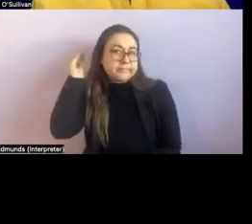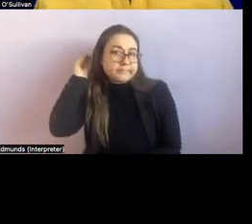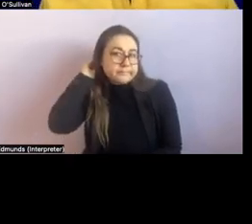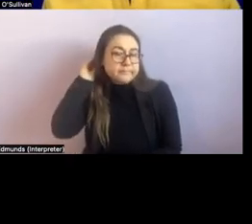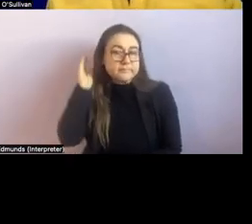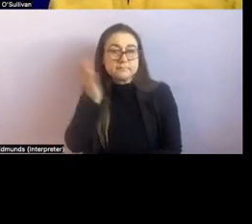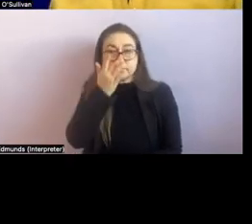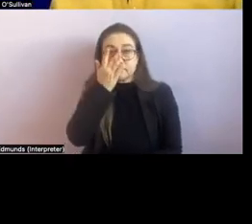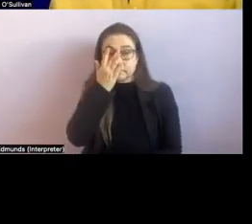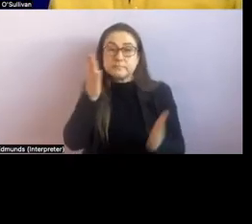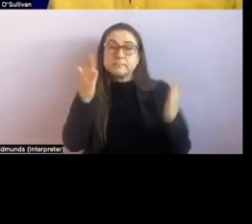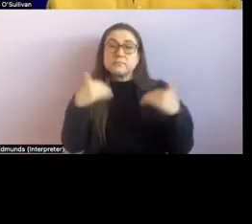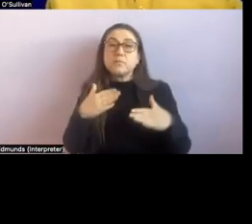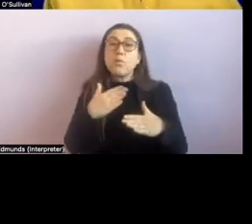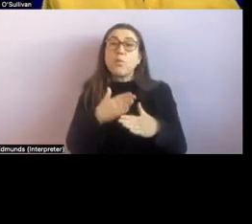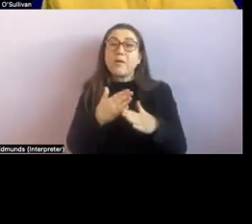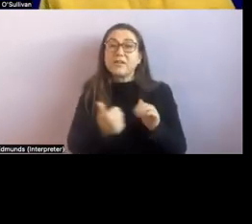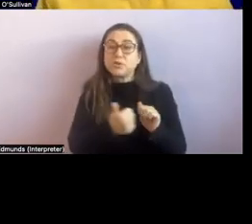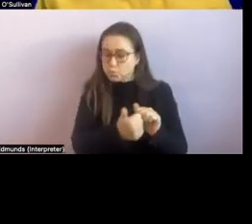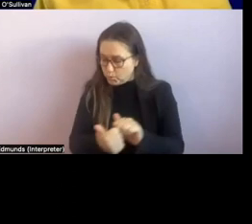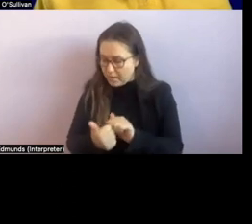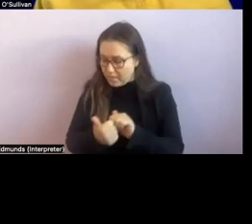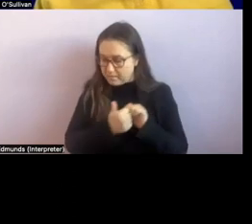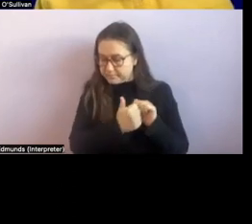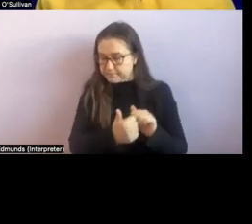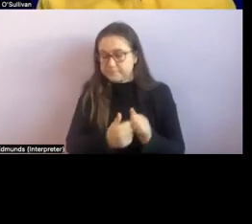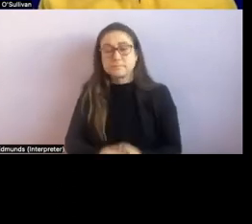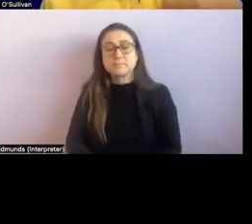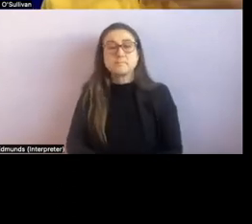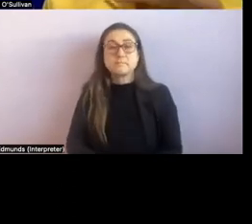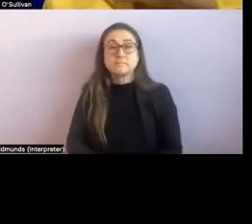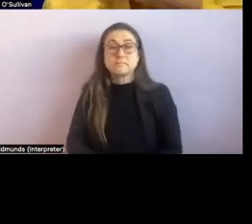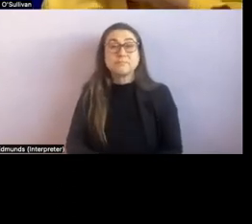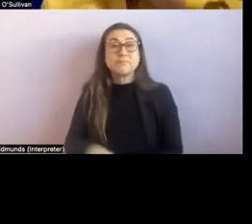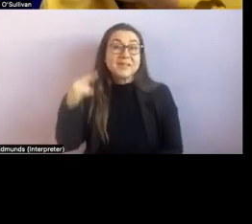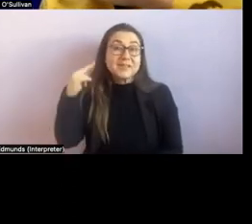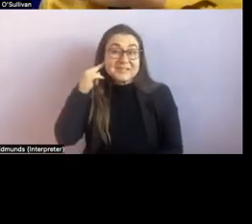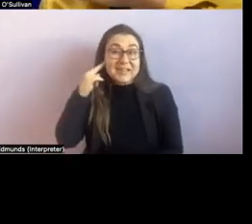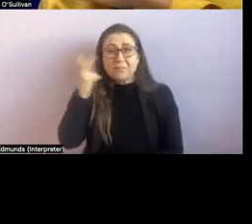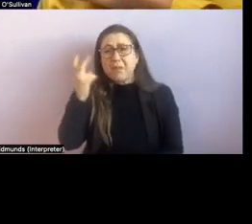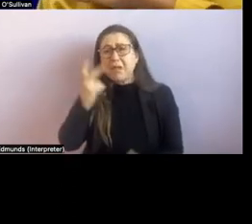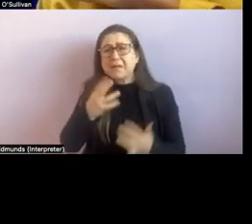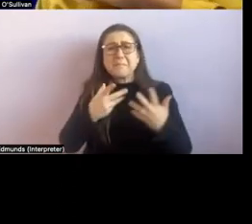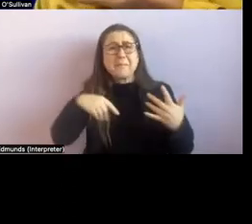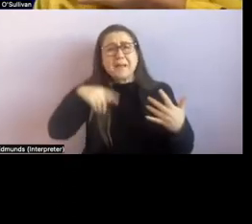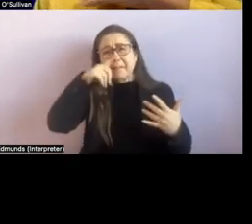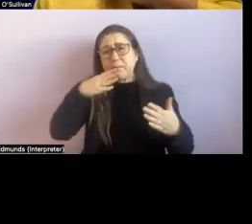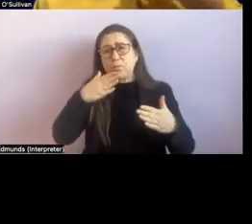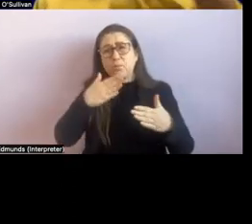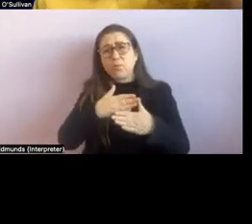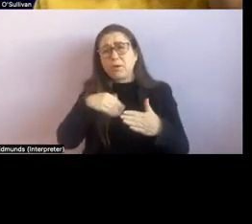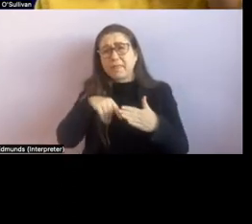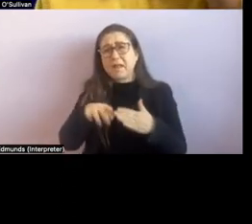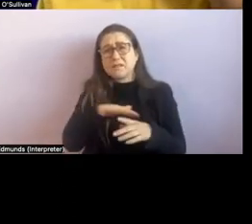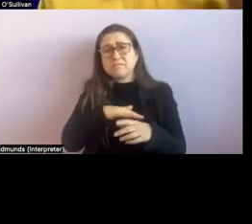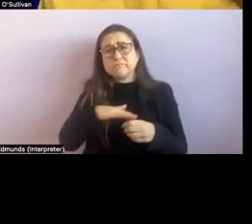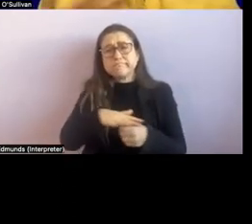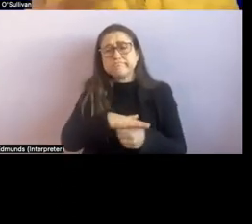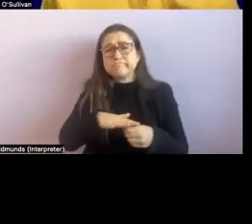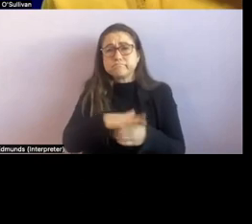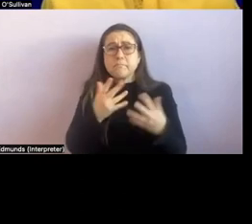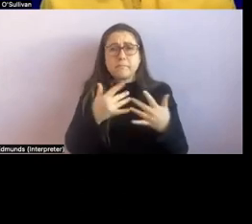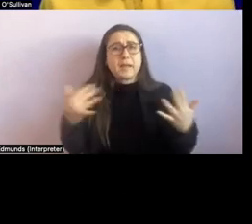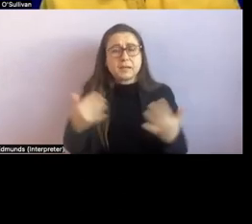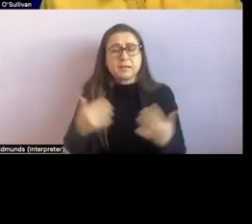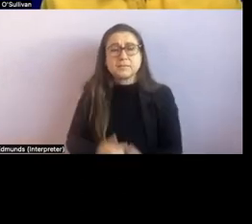working together uh there are many different people working in deafblindness um and often there it's about